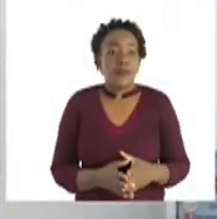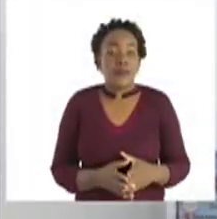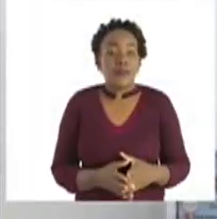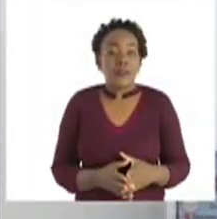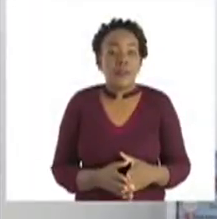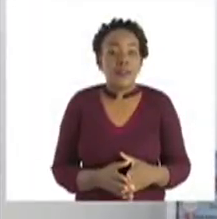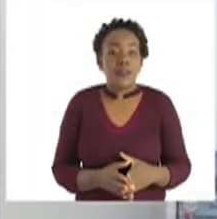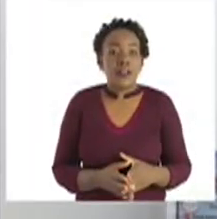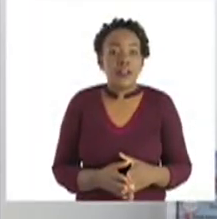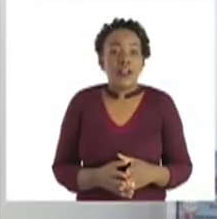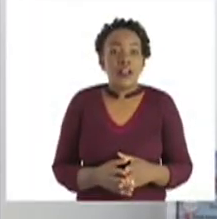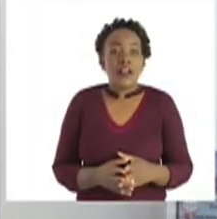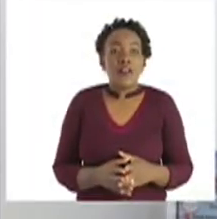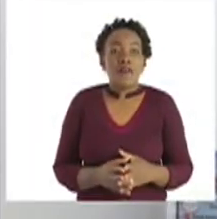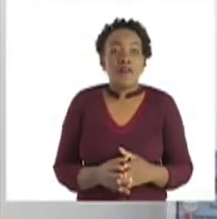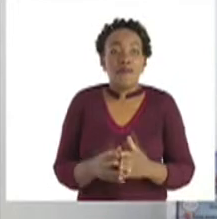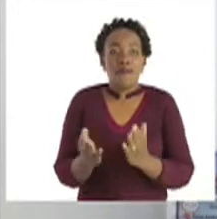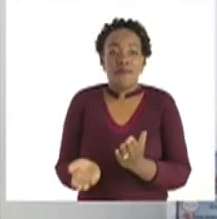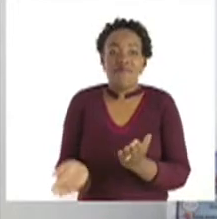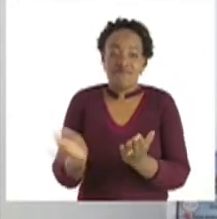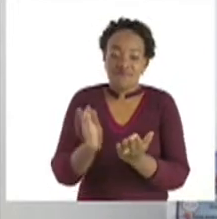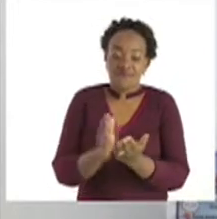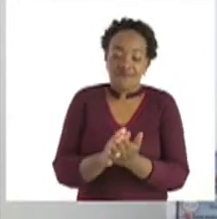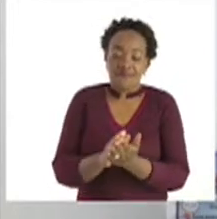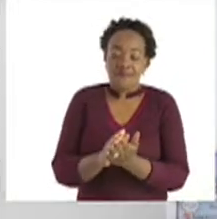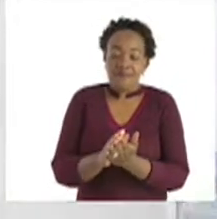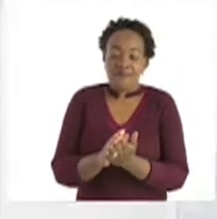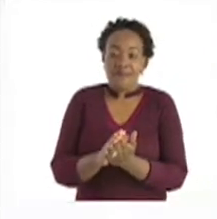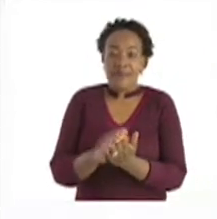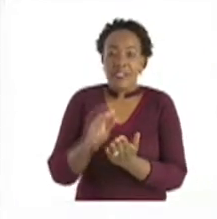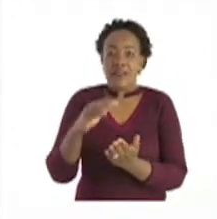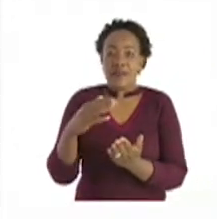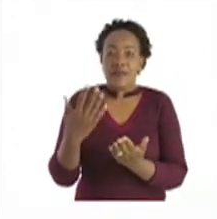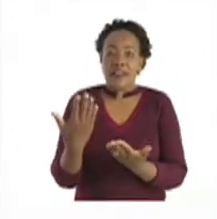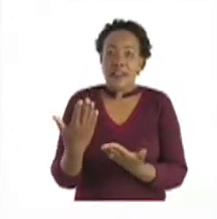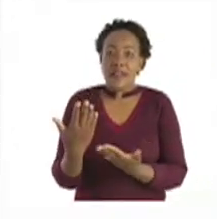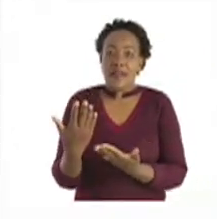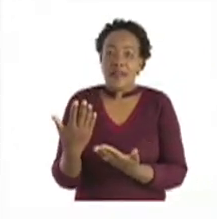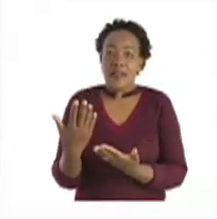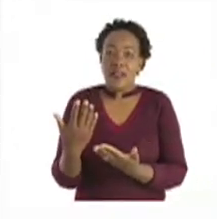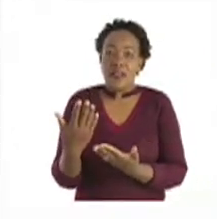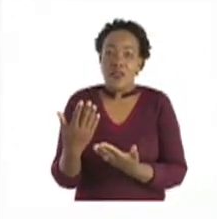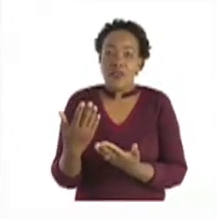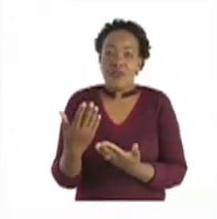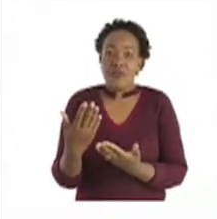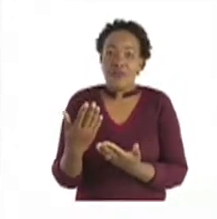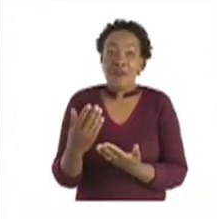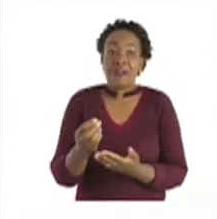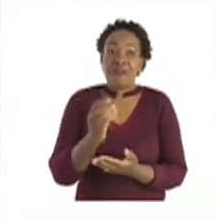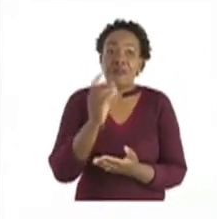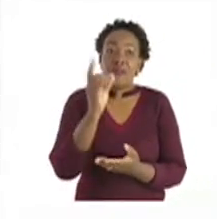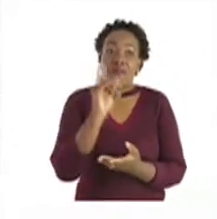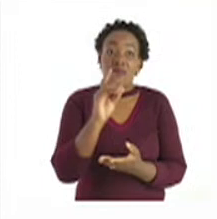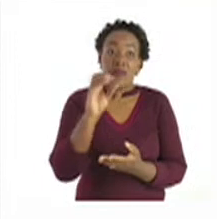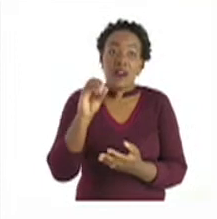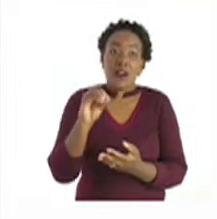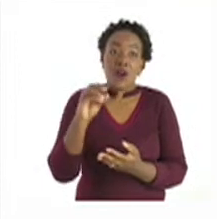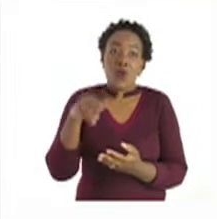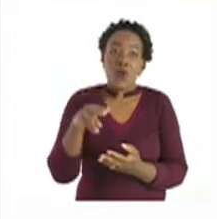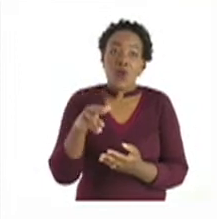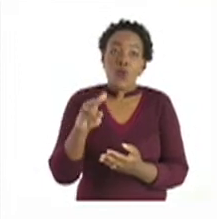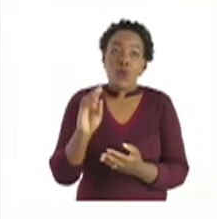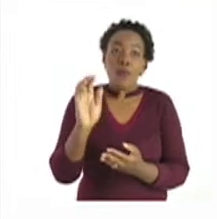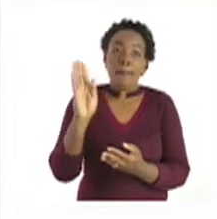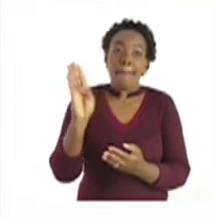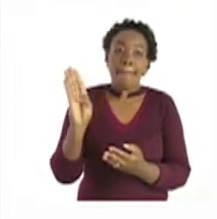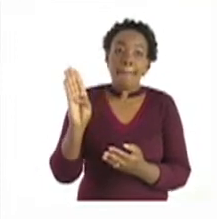Okay. Let's now turn to page 5, where we are going to talk about doubling. This is a grade 2